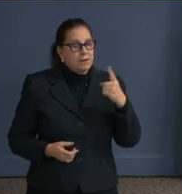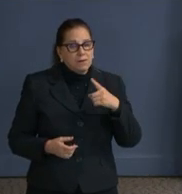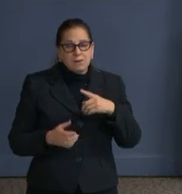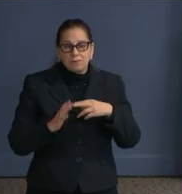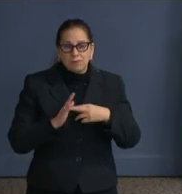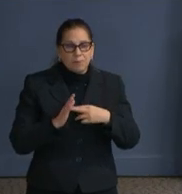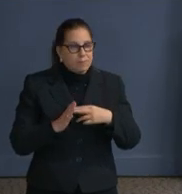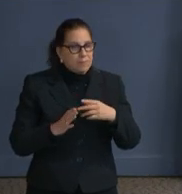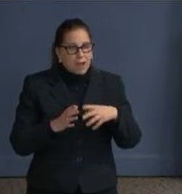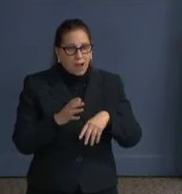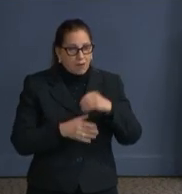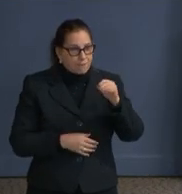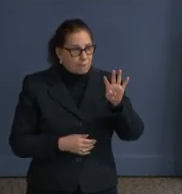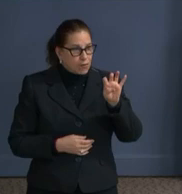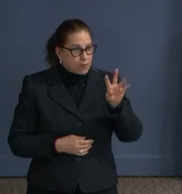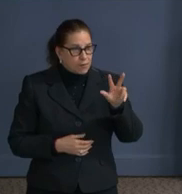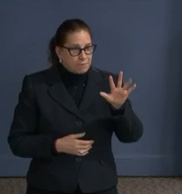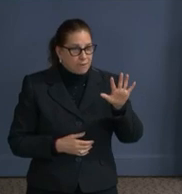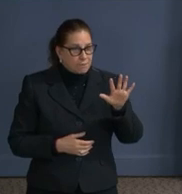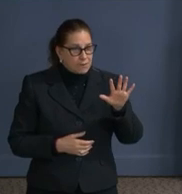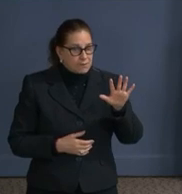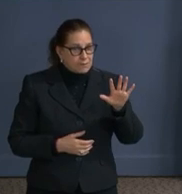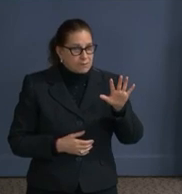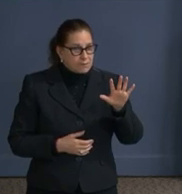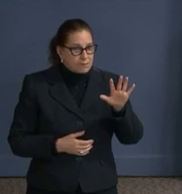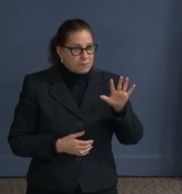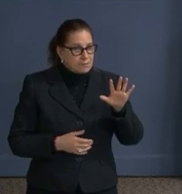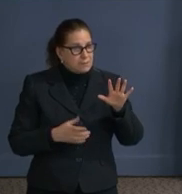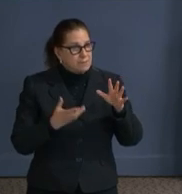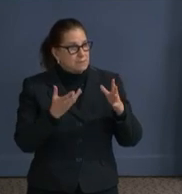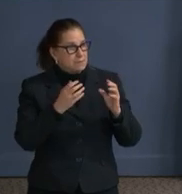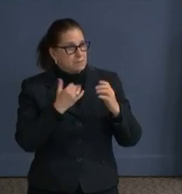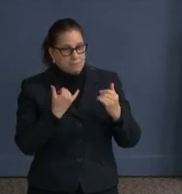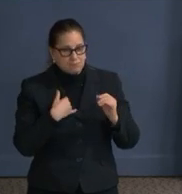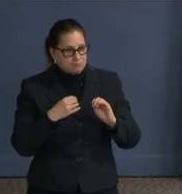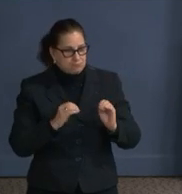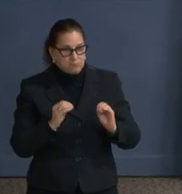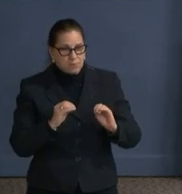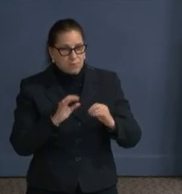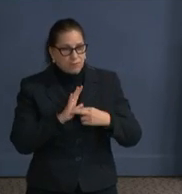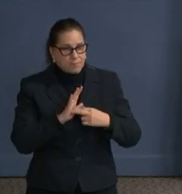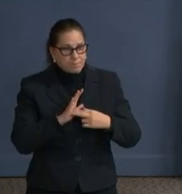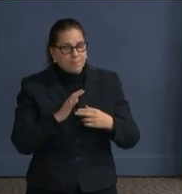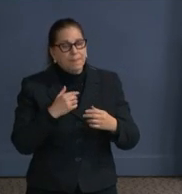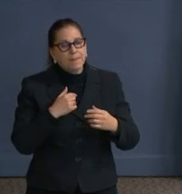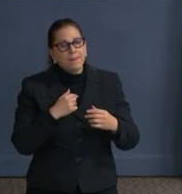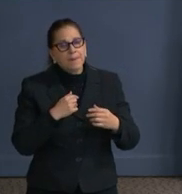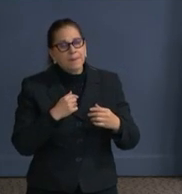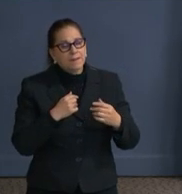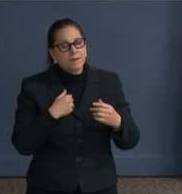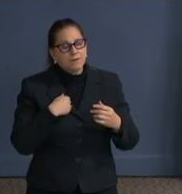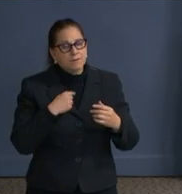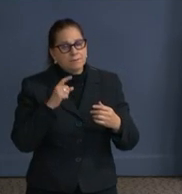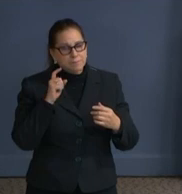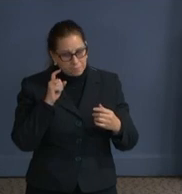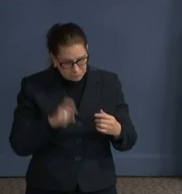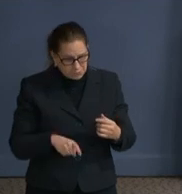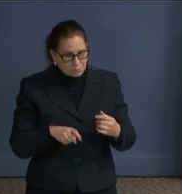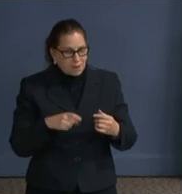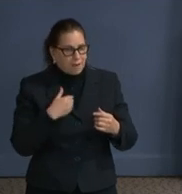better than no votes. But having two senators is the only way that we can ensure